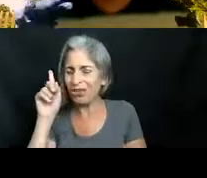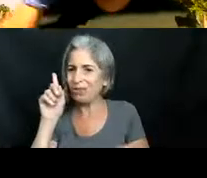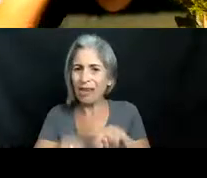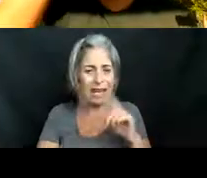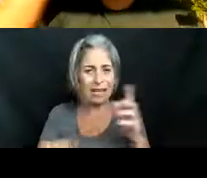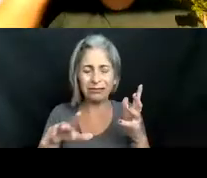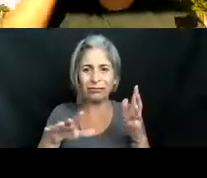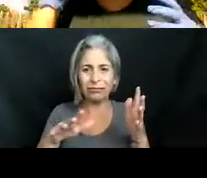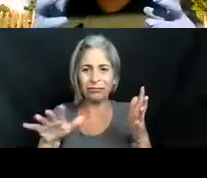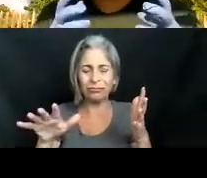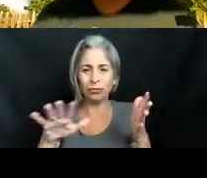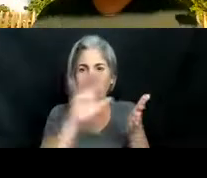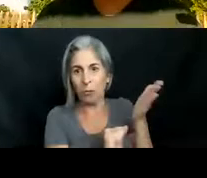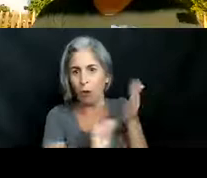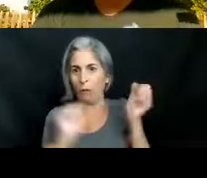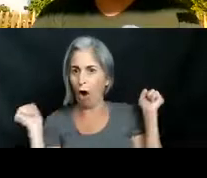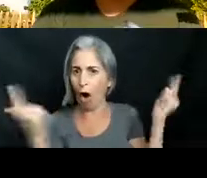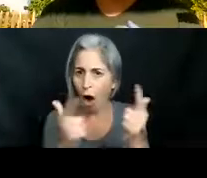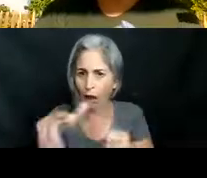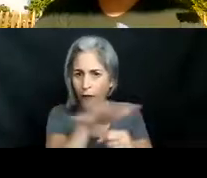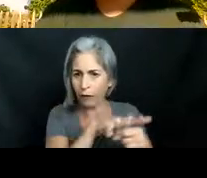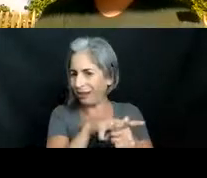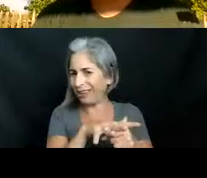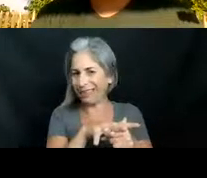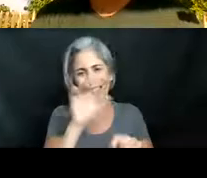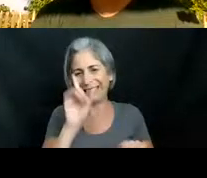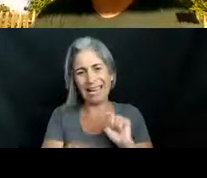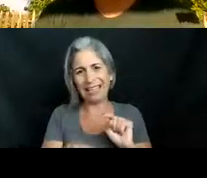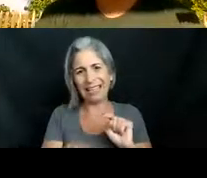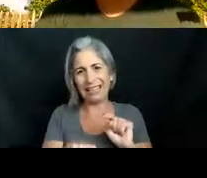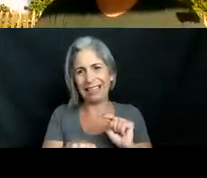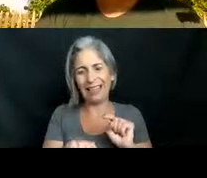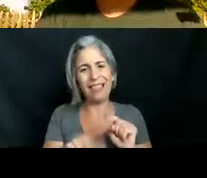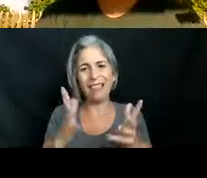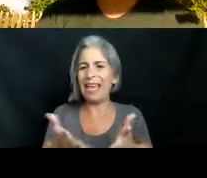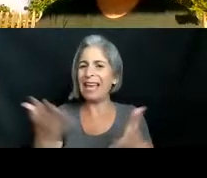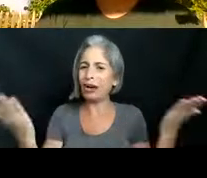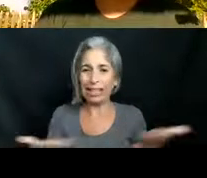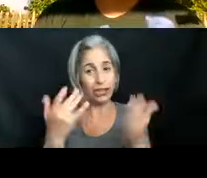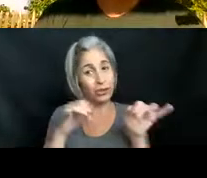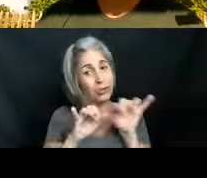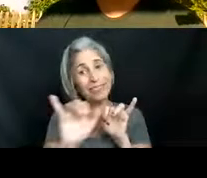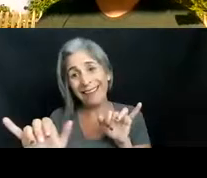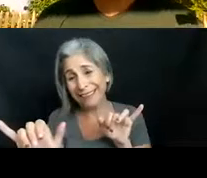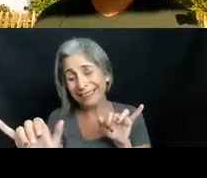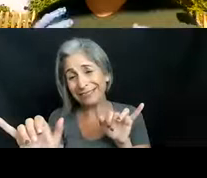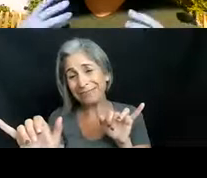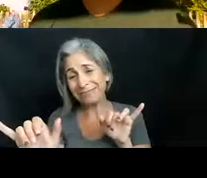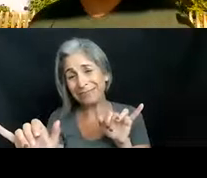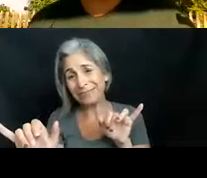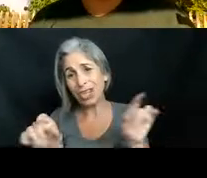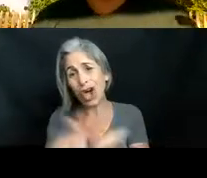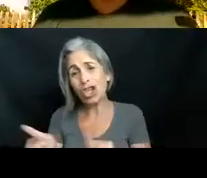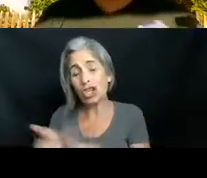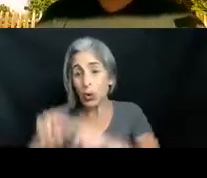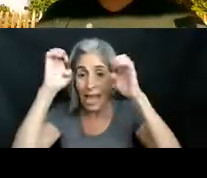from the area. They have sort of taken a hold, and they are not going to give that up. The most important thing is always going to be education